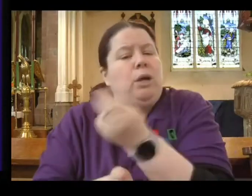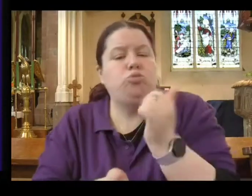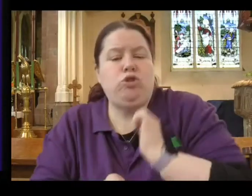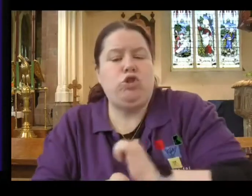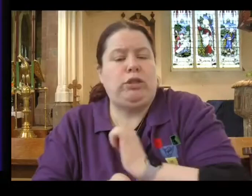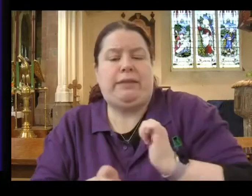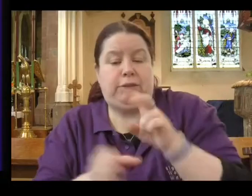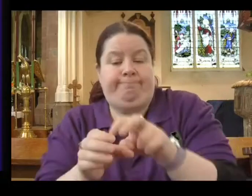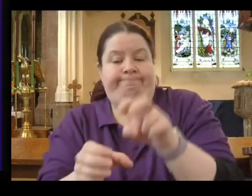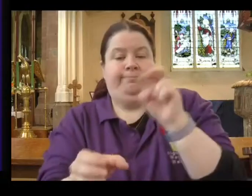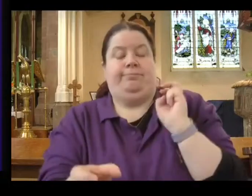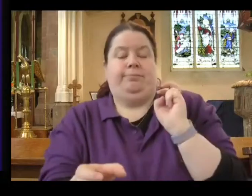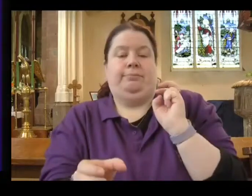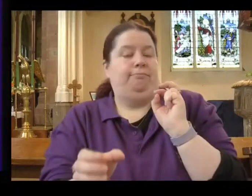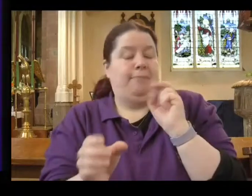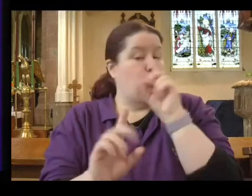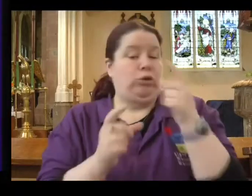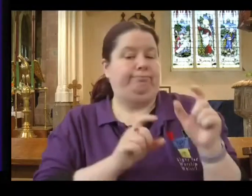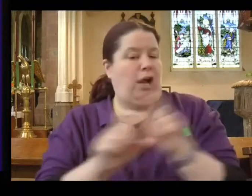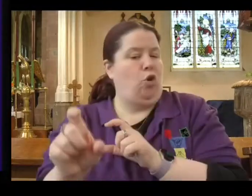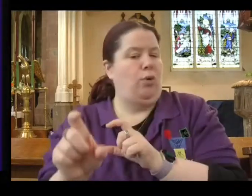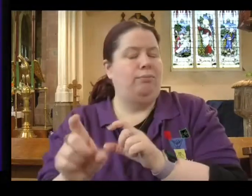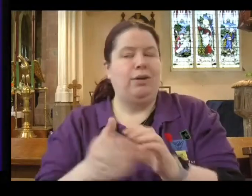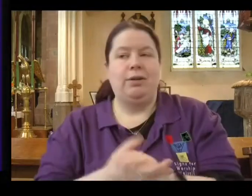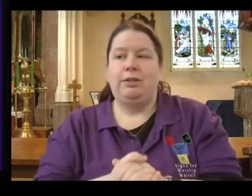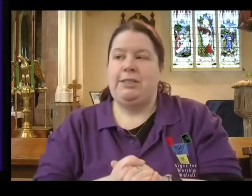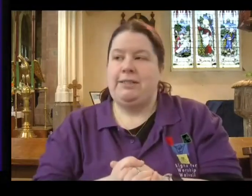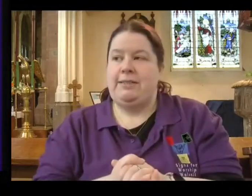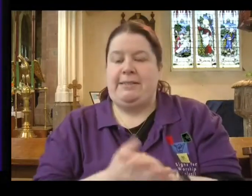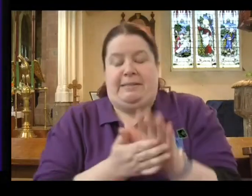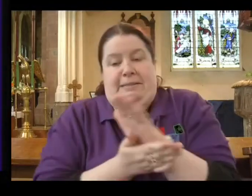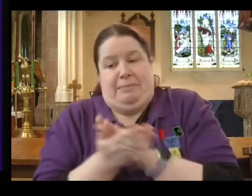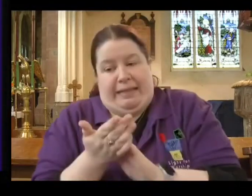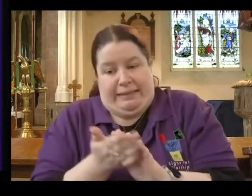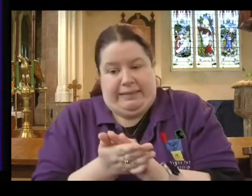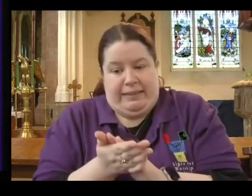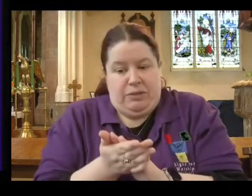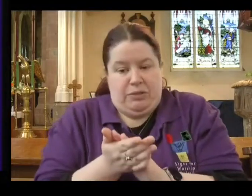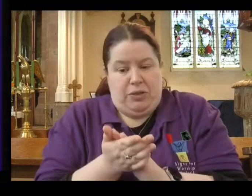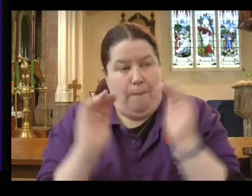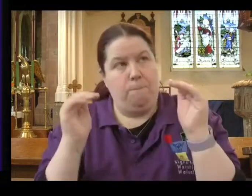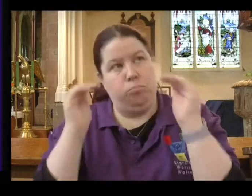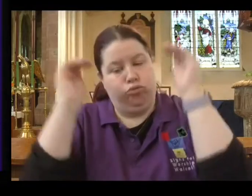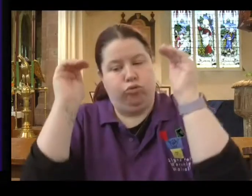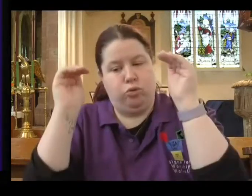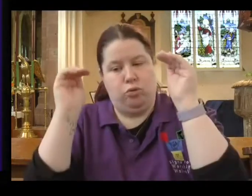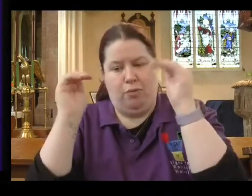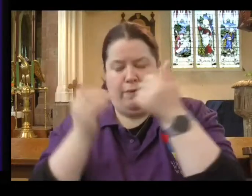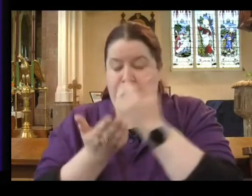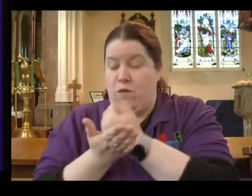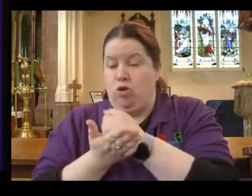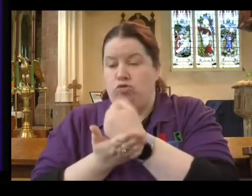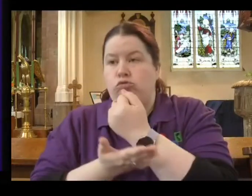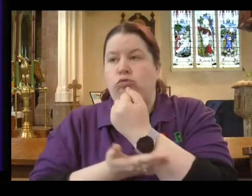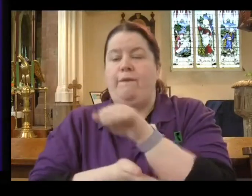the organisations of which they were part. And that meant that they lost their position because they refused to conform to the ways